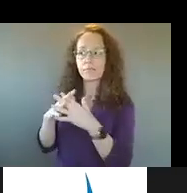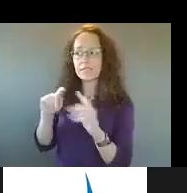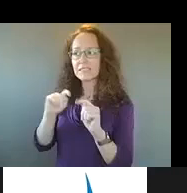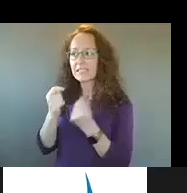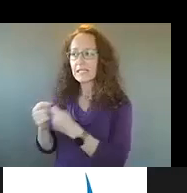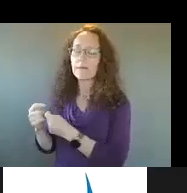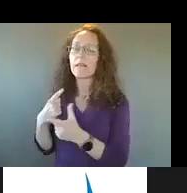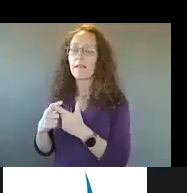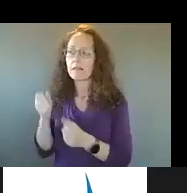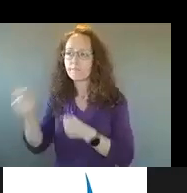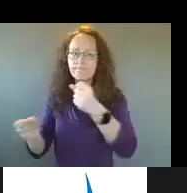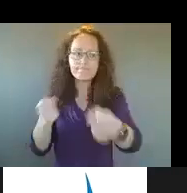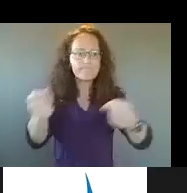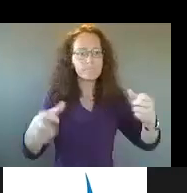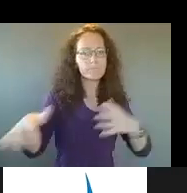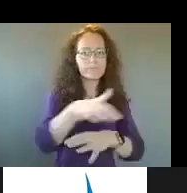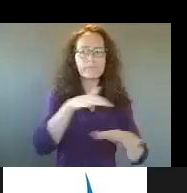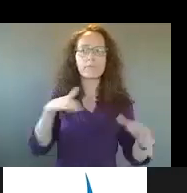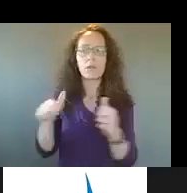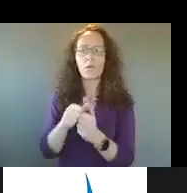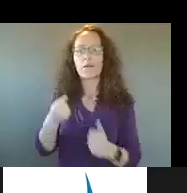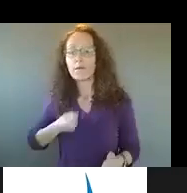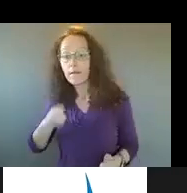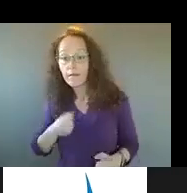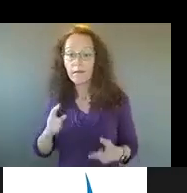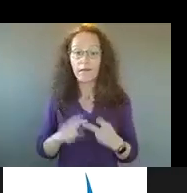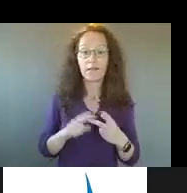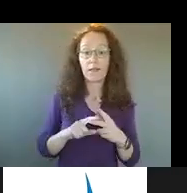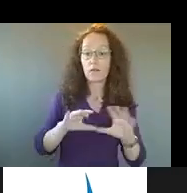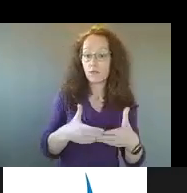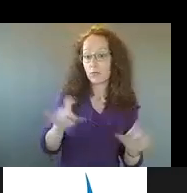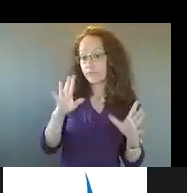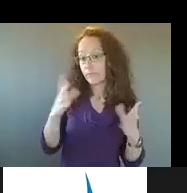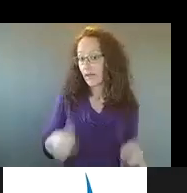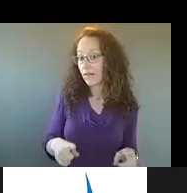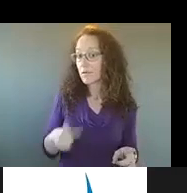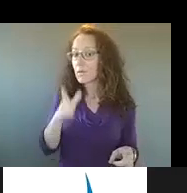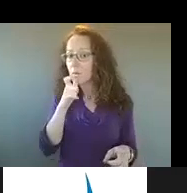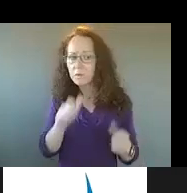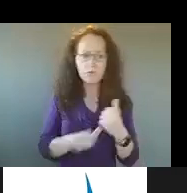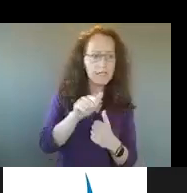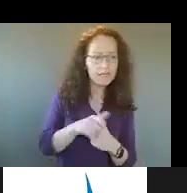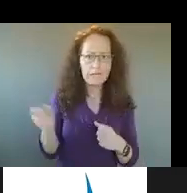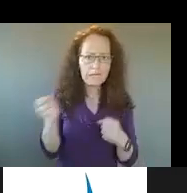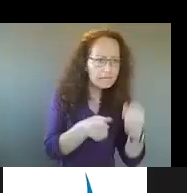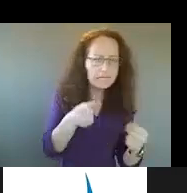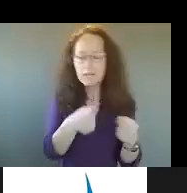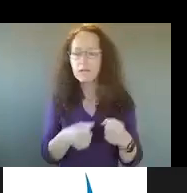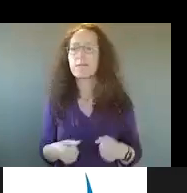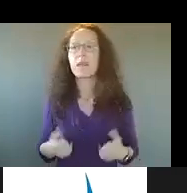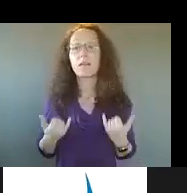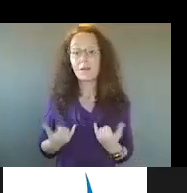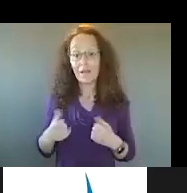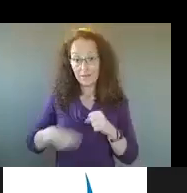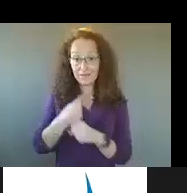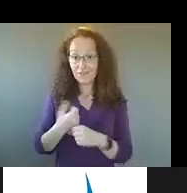those most at risk for being involved with gang and group violence. In 2021, um, we do still have some teams that are assembled and are